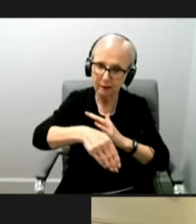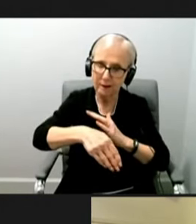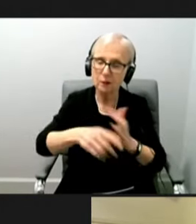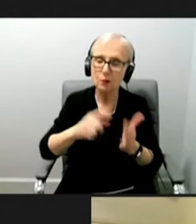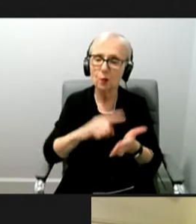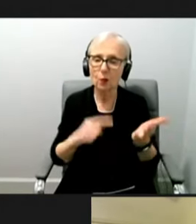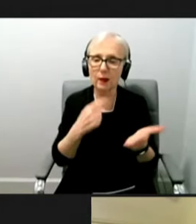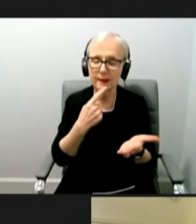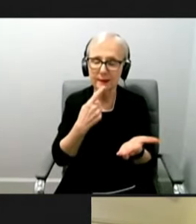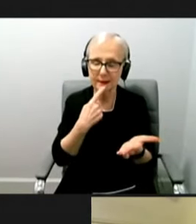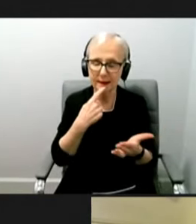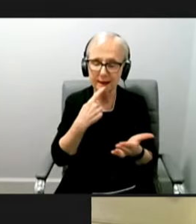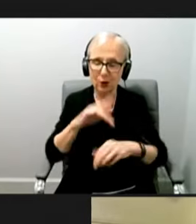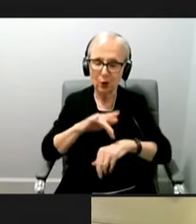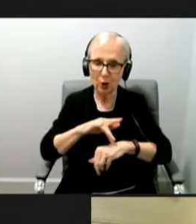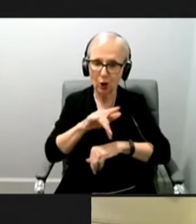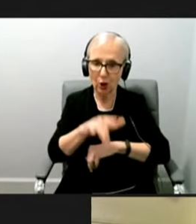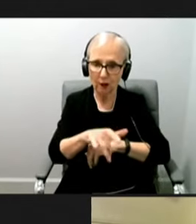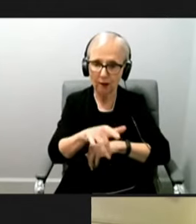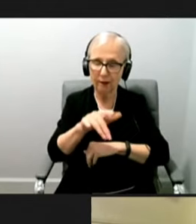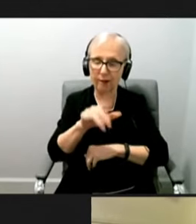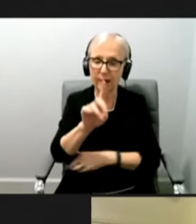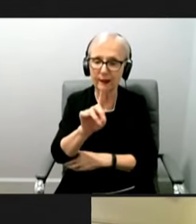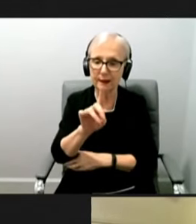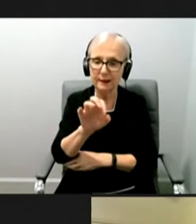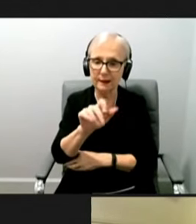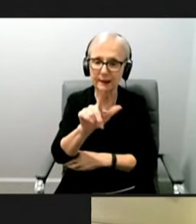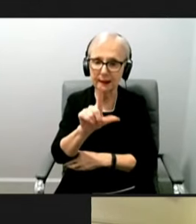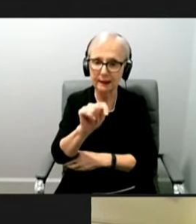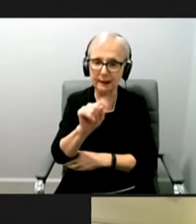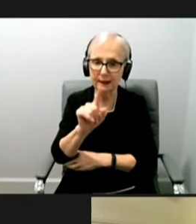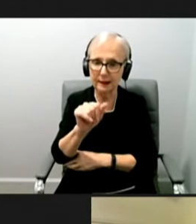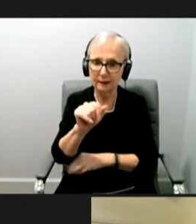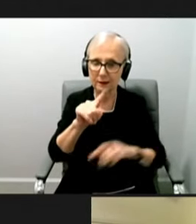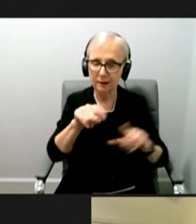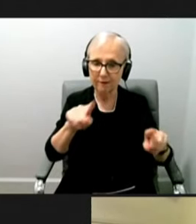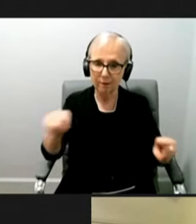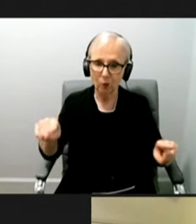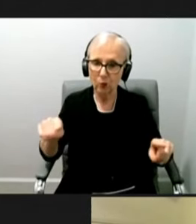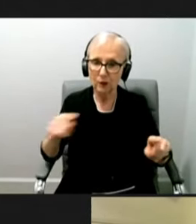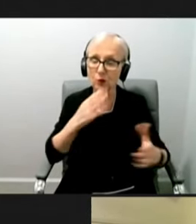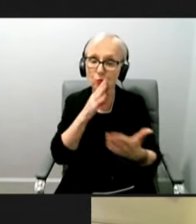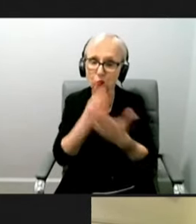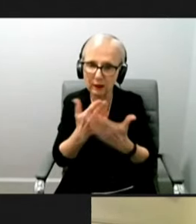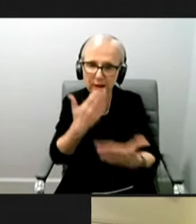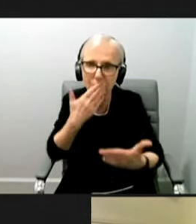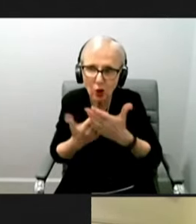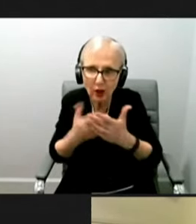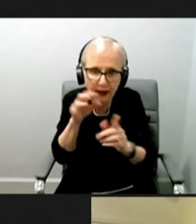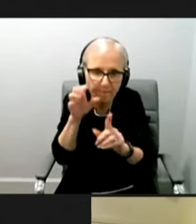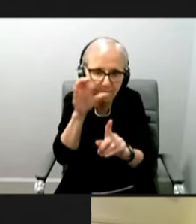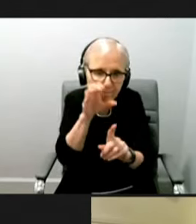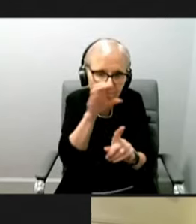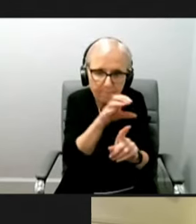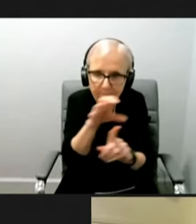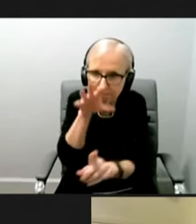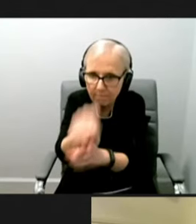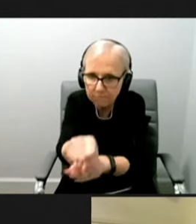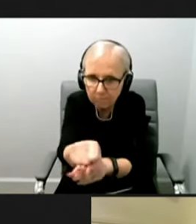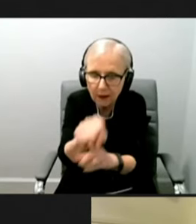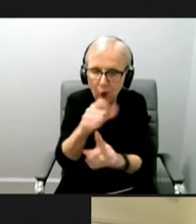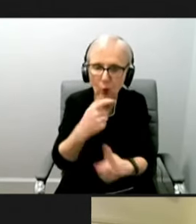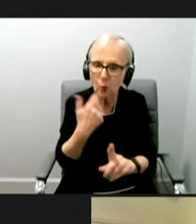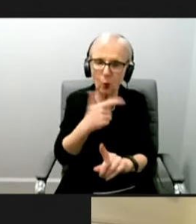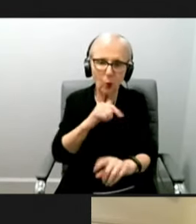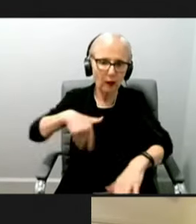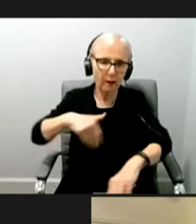said earlier about the Delta variant being highly efficient at really finding individuals that are unvaccinated, whether those